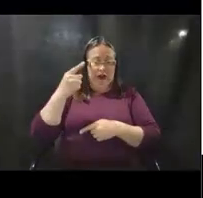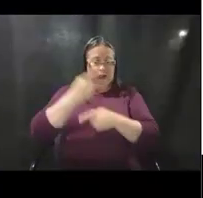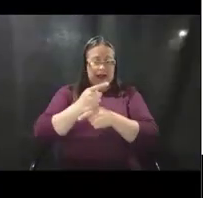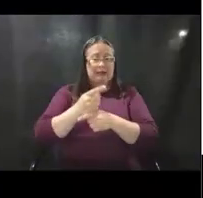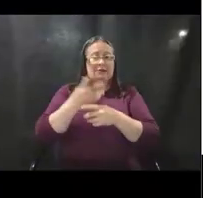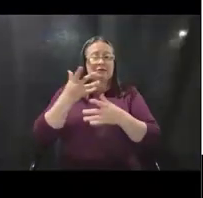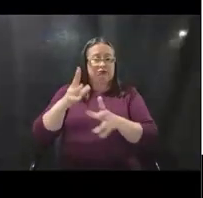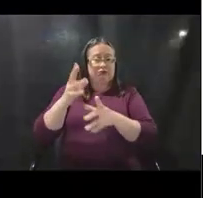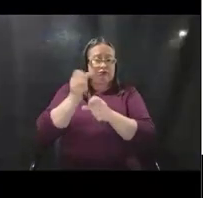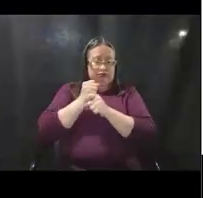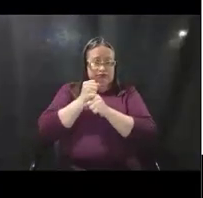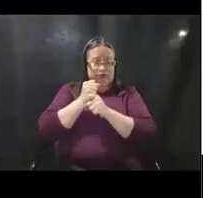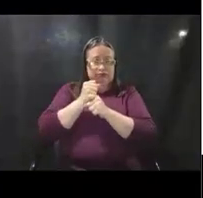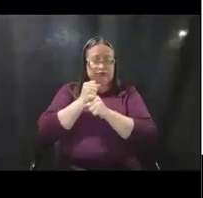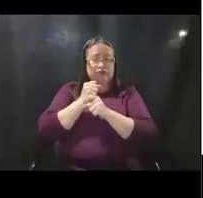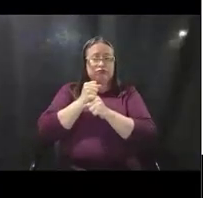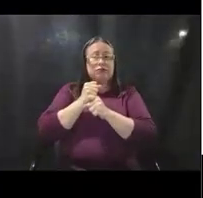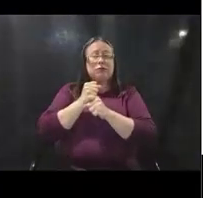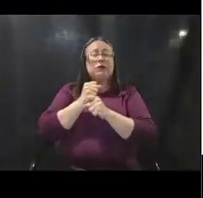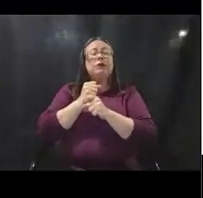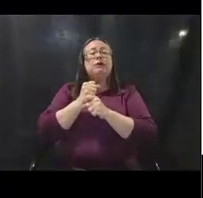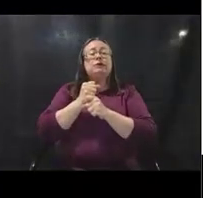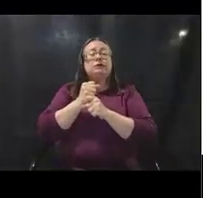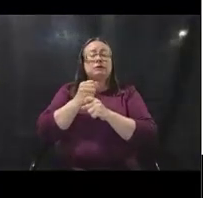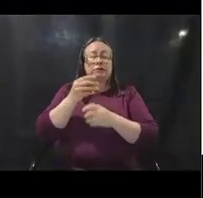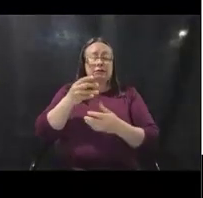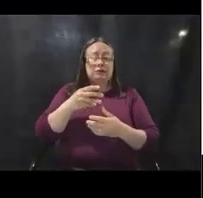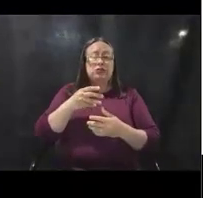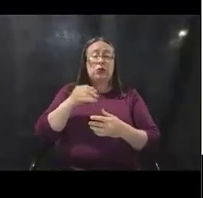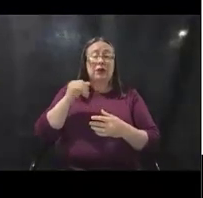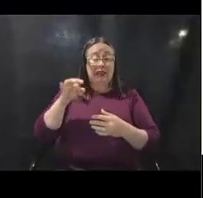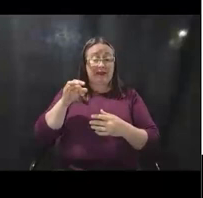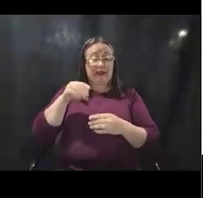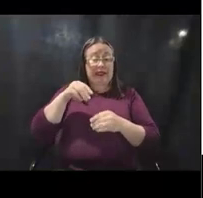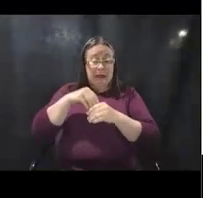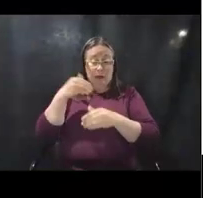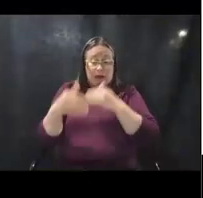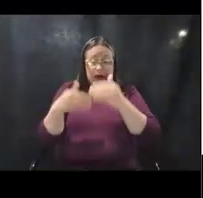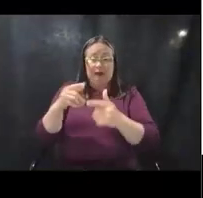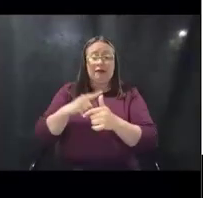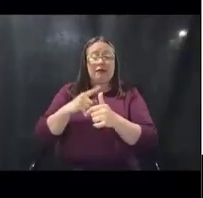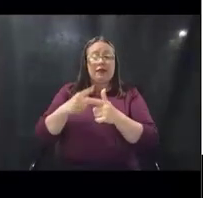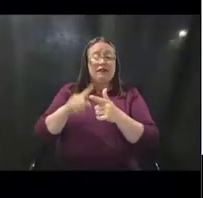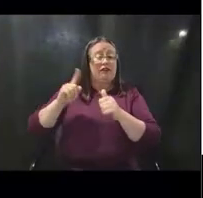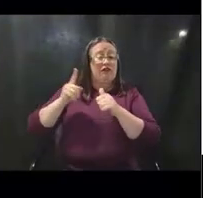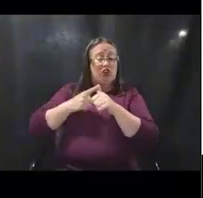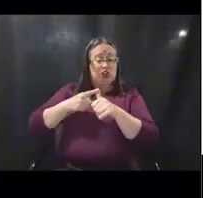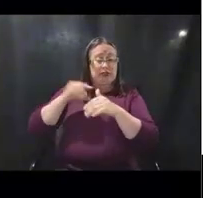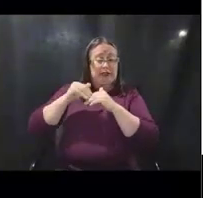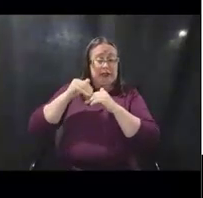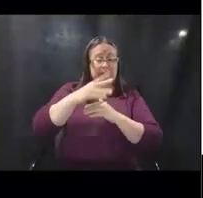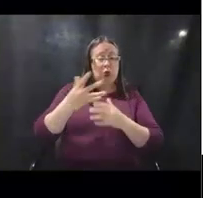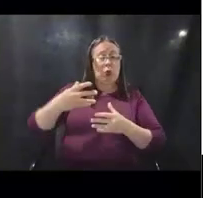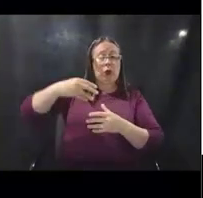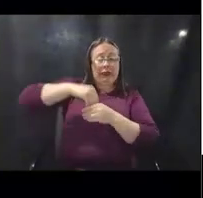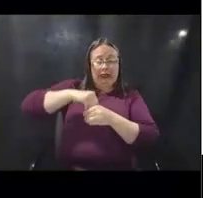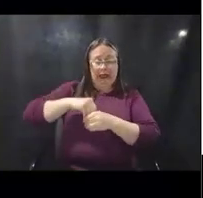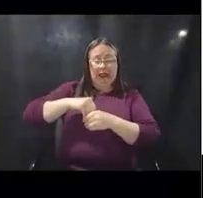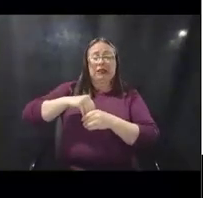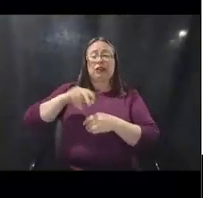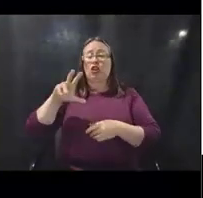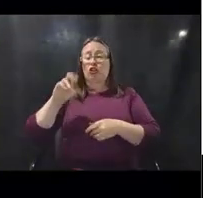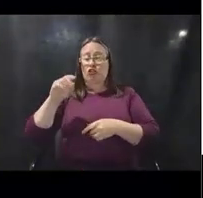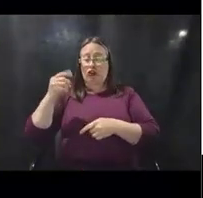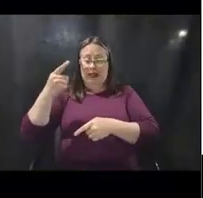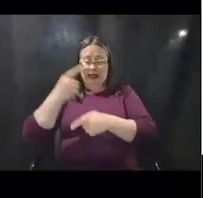was issued or if you had already applied for funding and your application was in process, then your first submission is due within 30 days of that